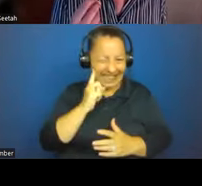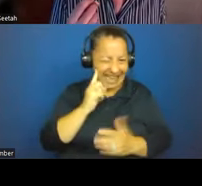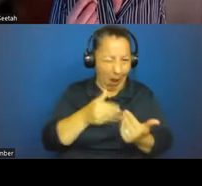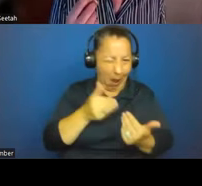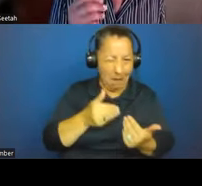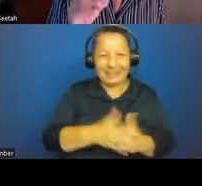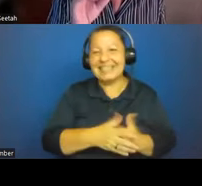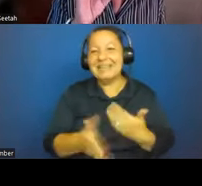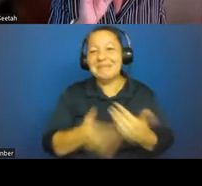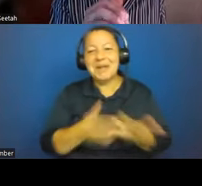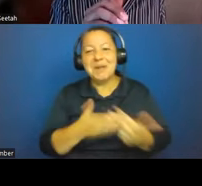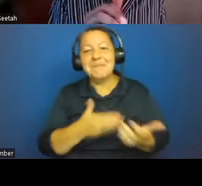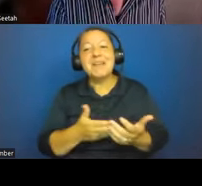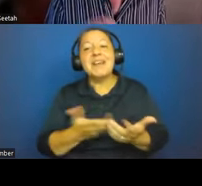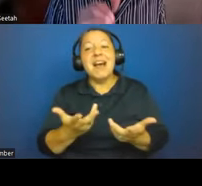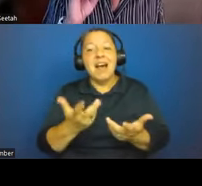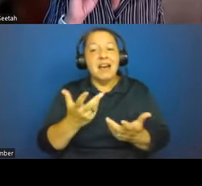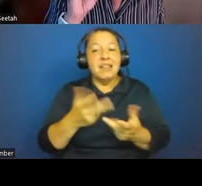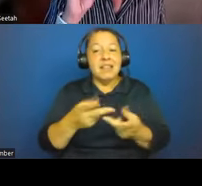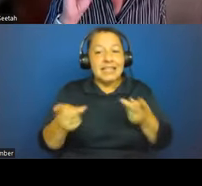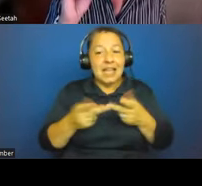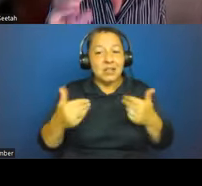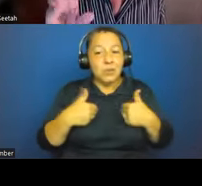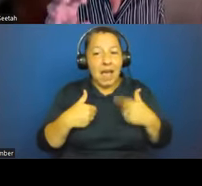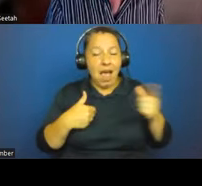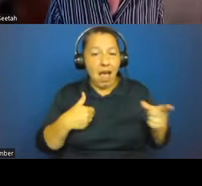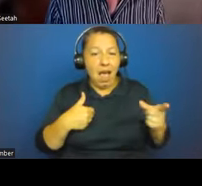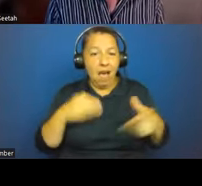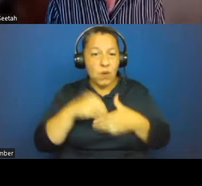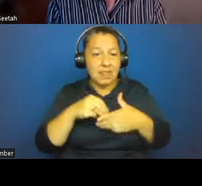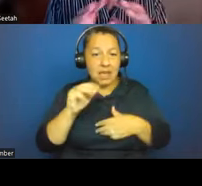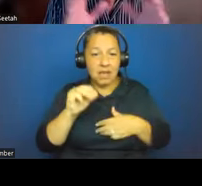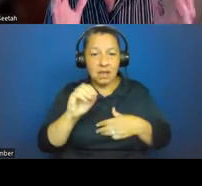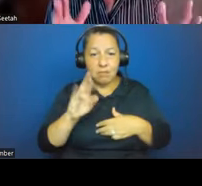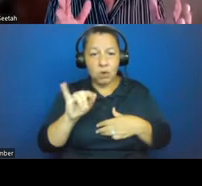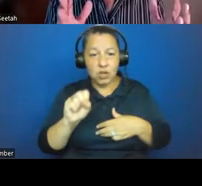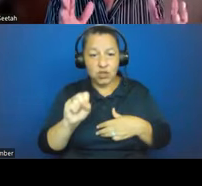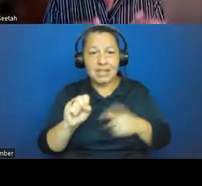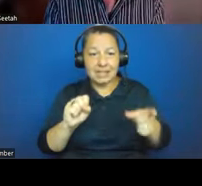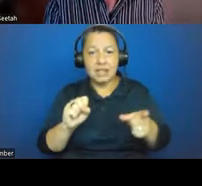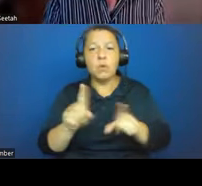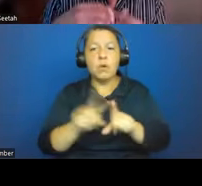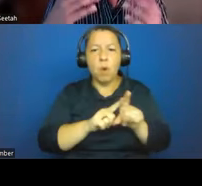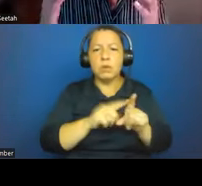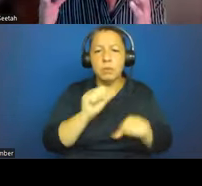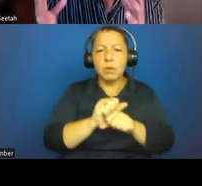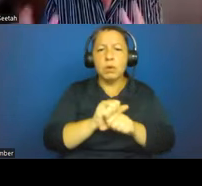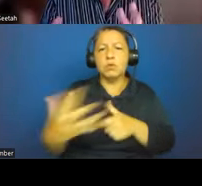addition to the sites that we have in Mauritius, we've also been working to integrate sites from Italy.